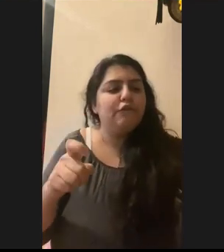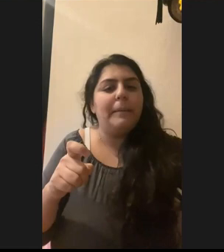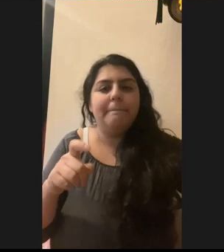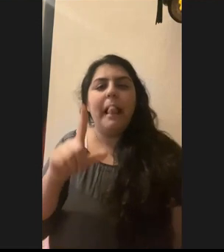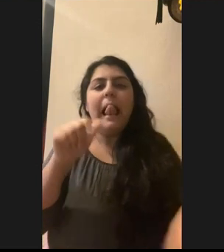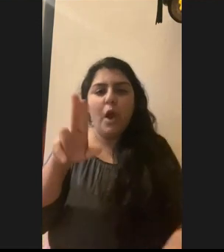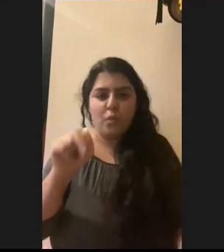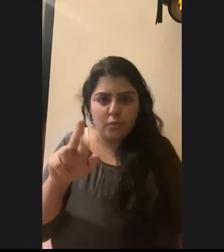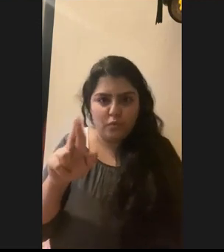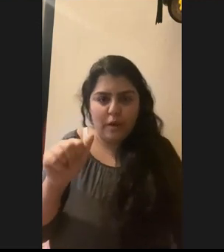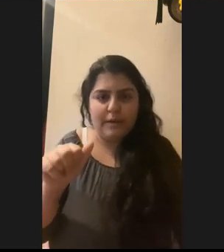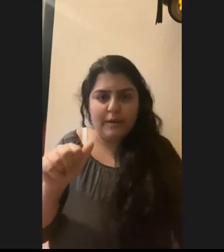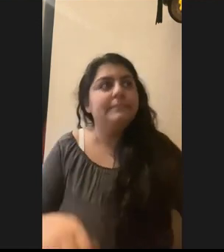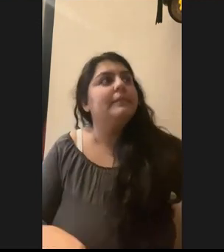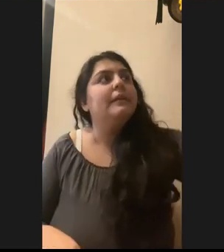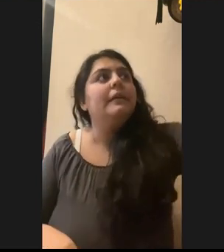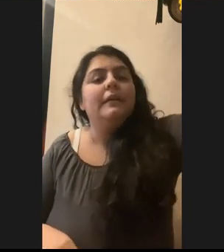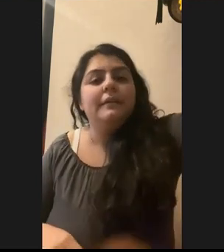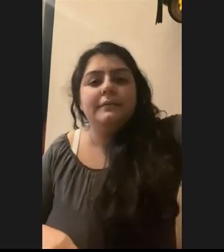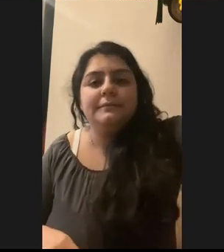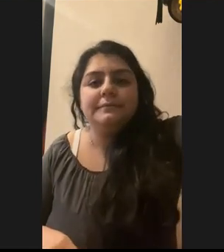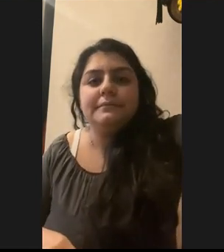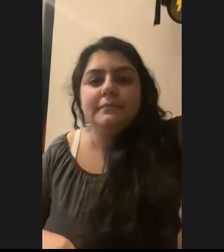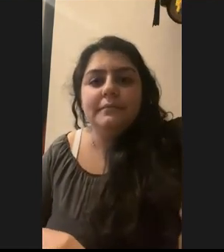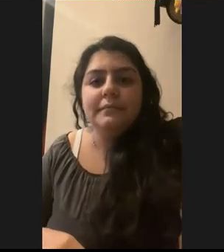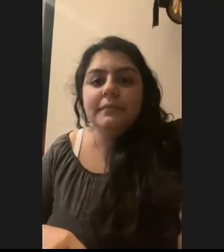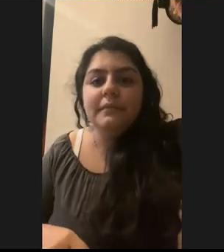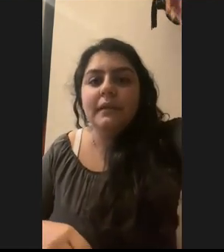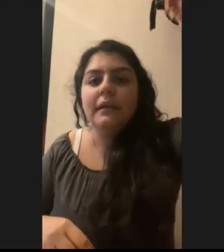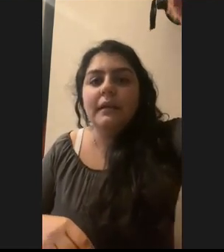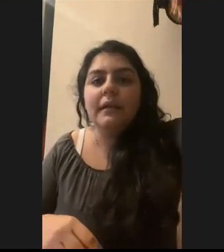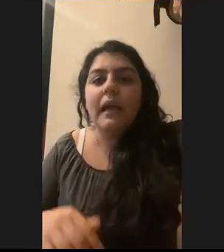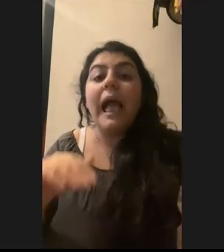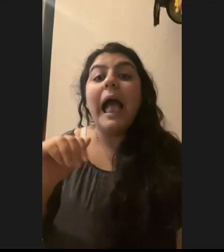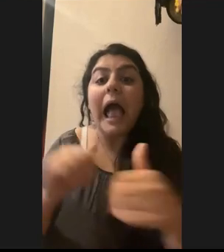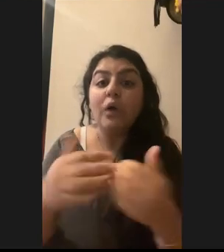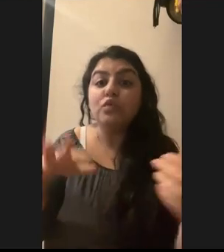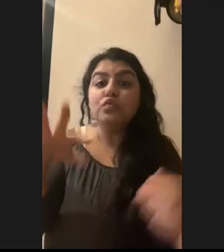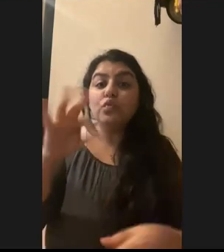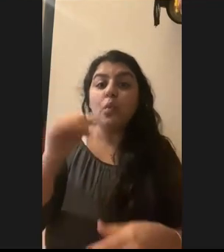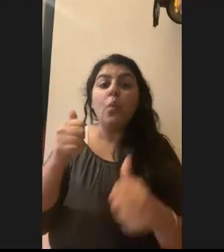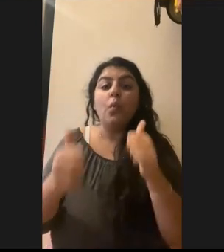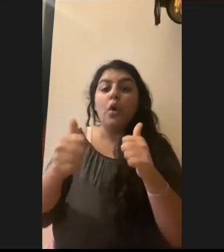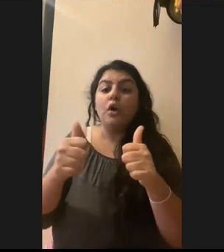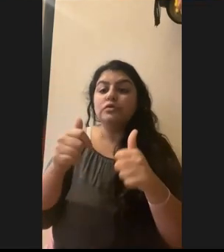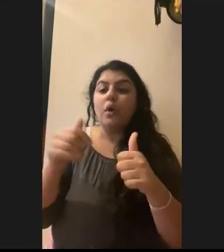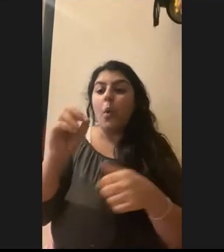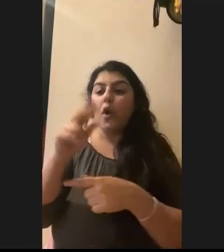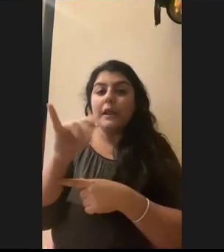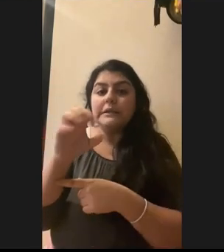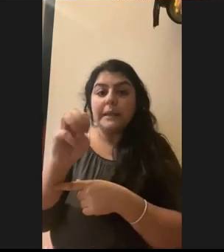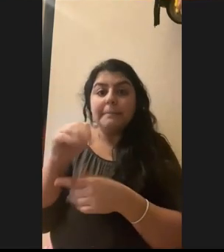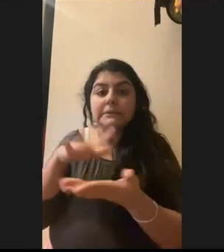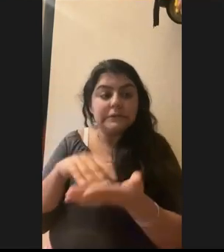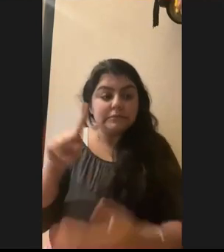Laura, uh, from Justin, how do you choose what organisms you'll study? So a big part of